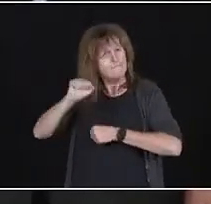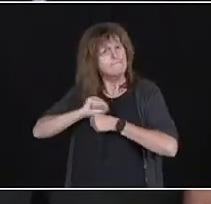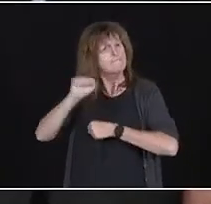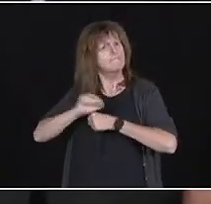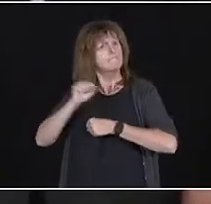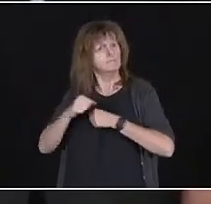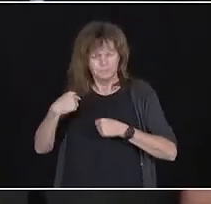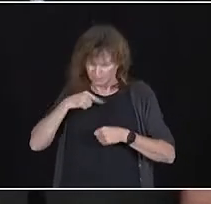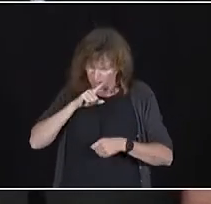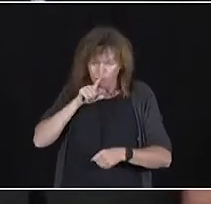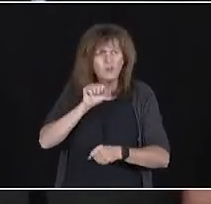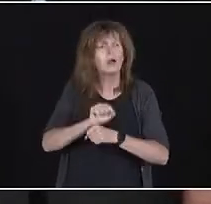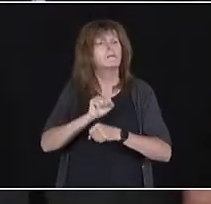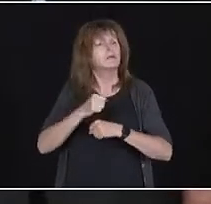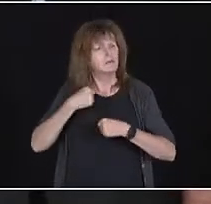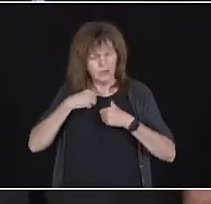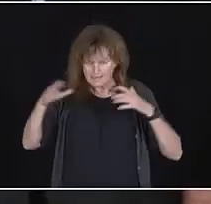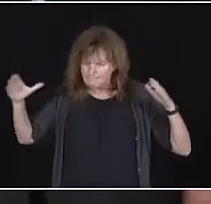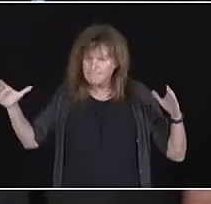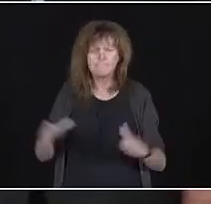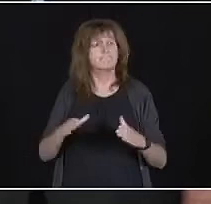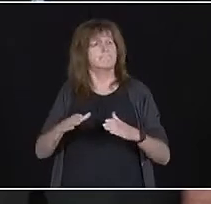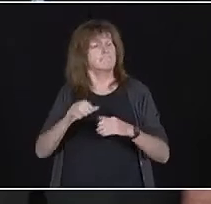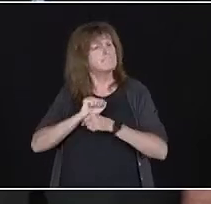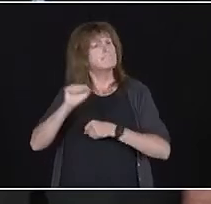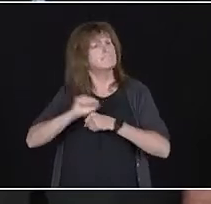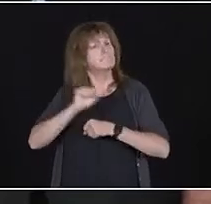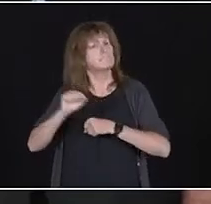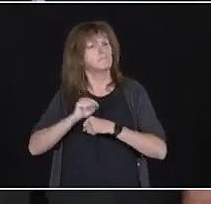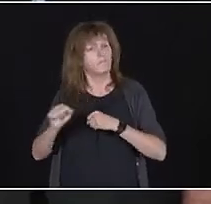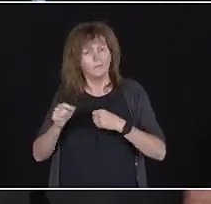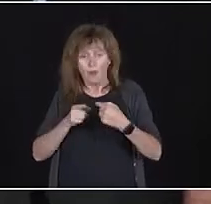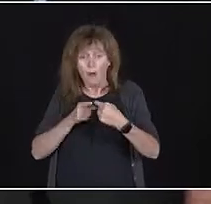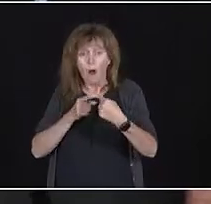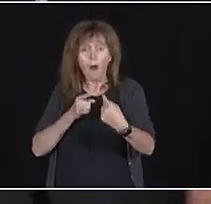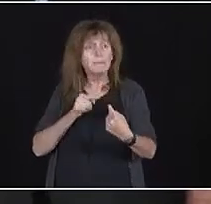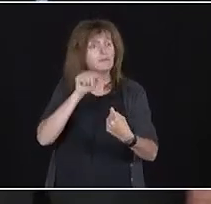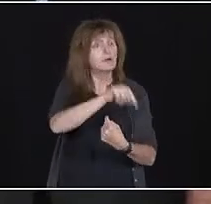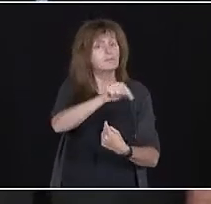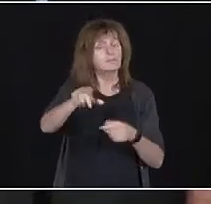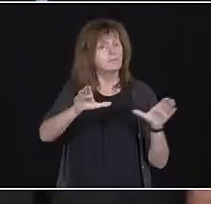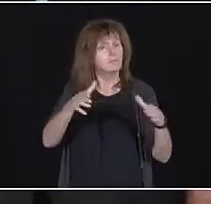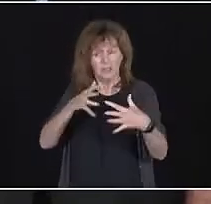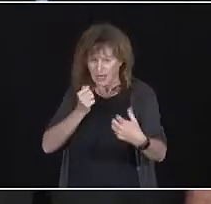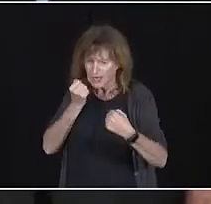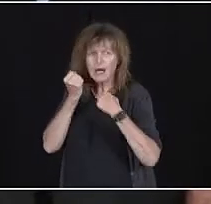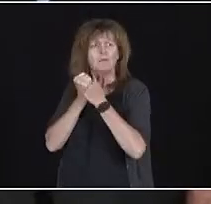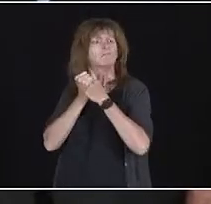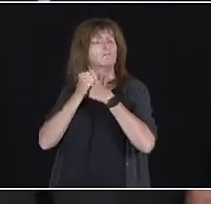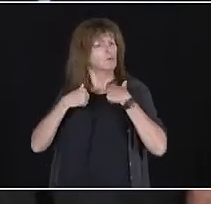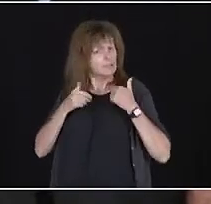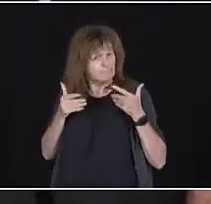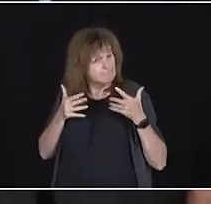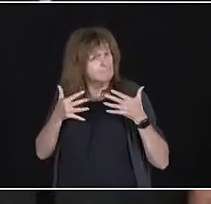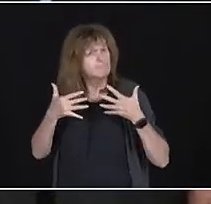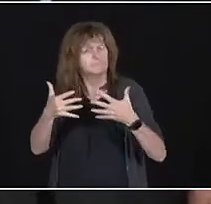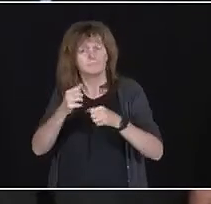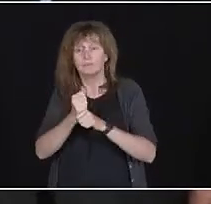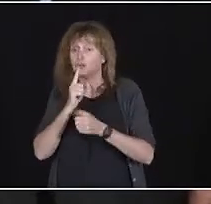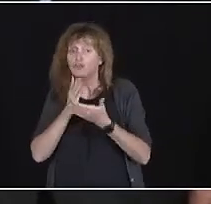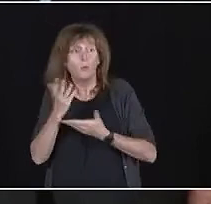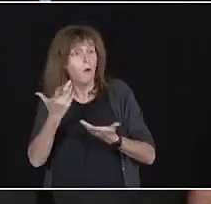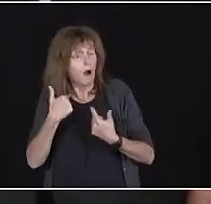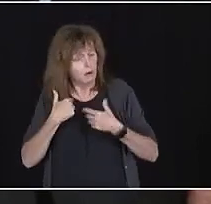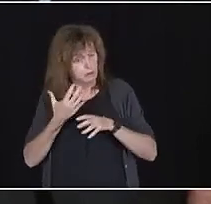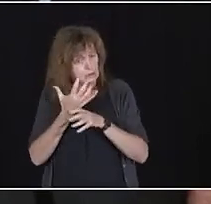support of the opposition, we took unprecedented steps to allow for a safe and responsible resumption of legislative activities in a way